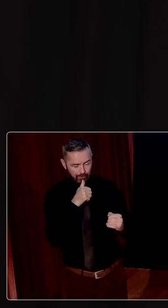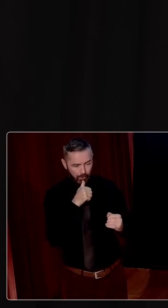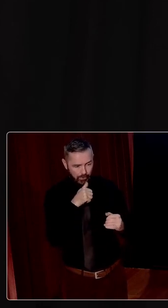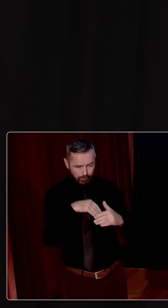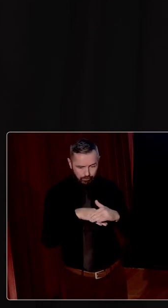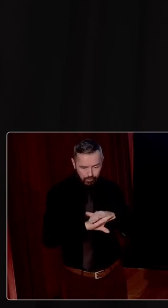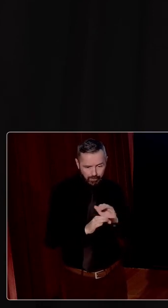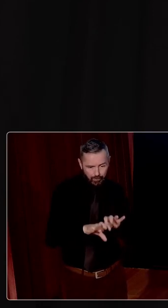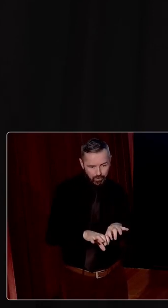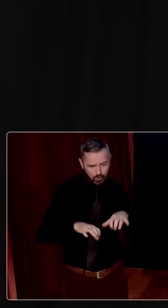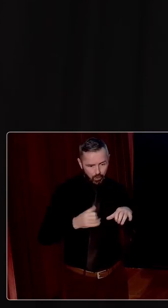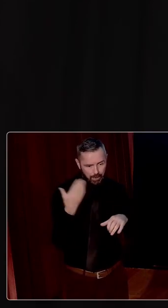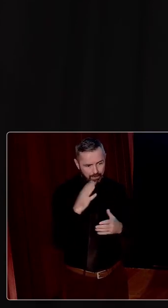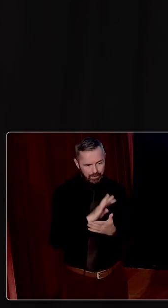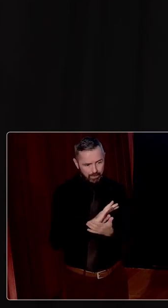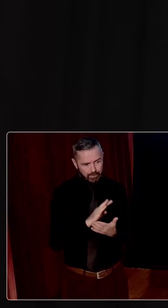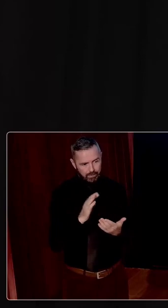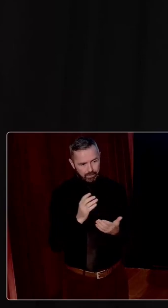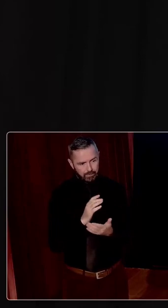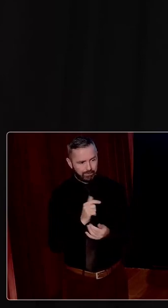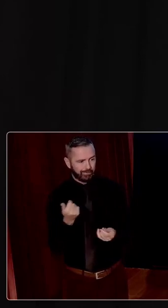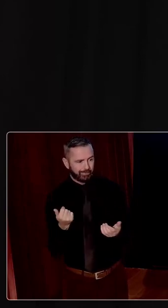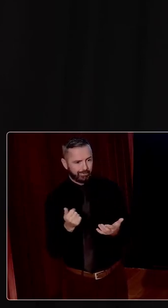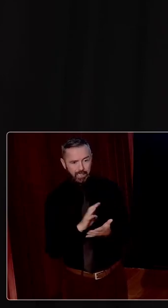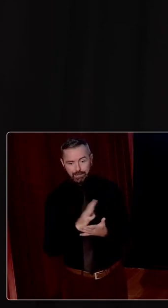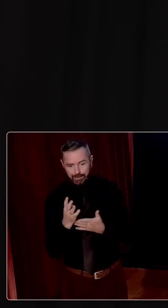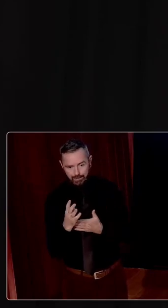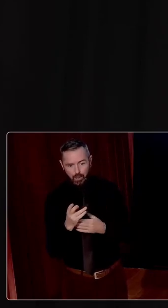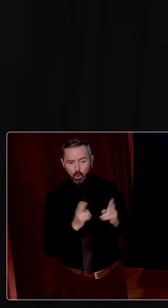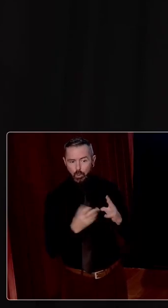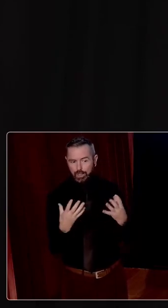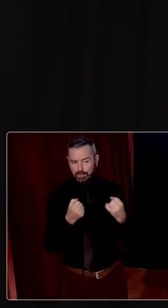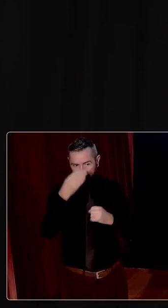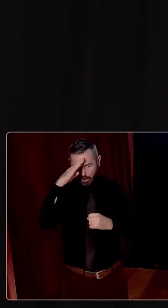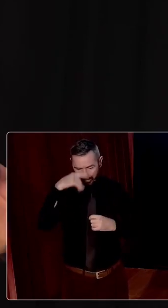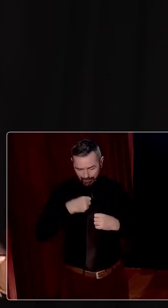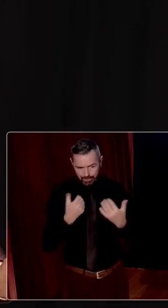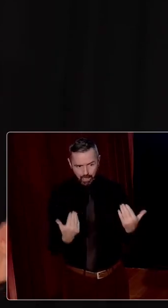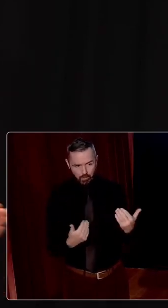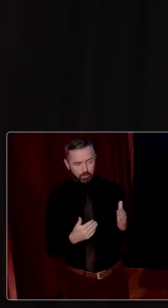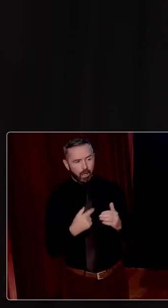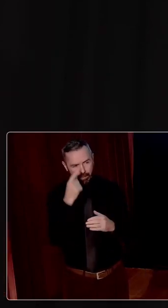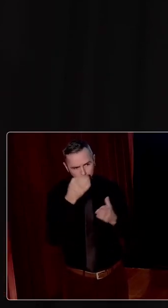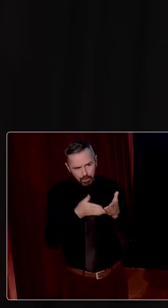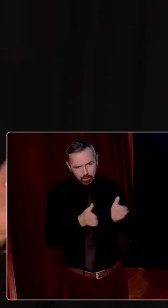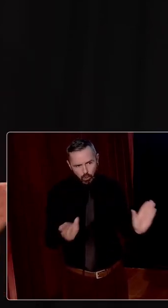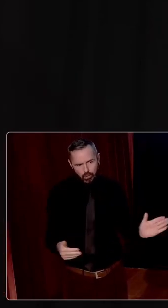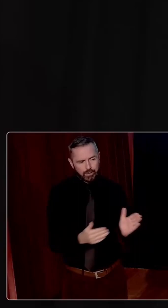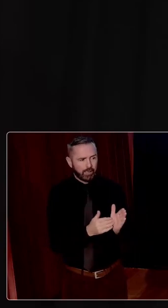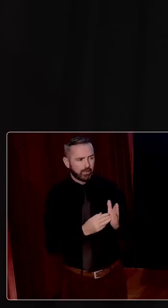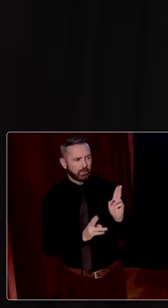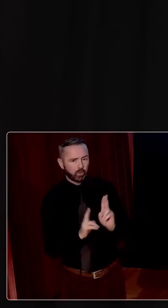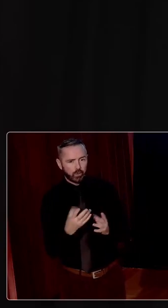would they take the Ireland we now have? I think broadly they probably would. With all of the issues